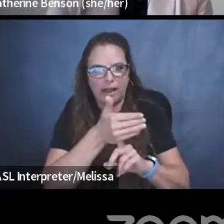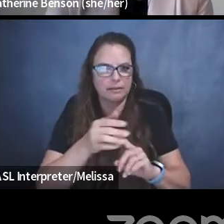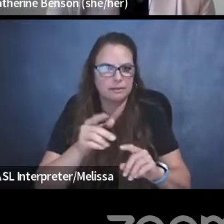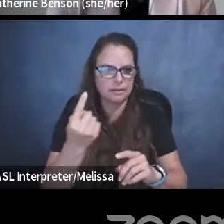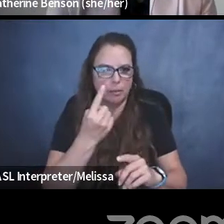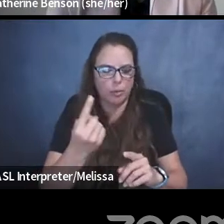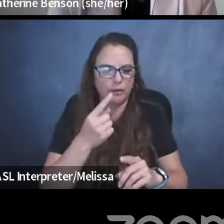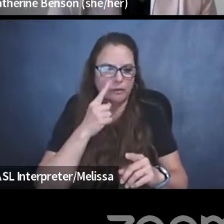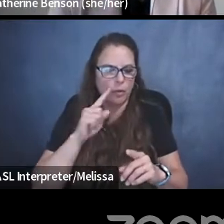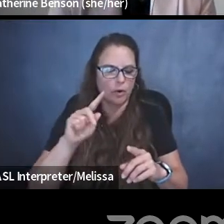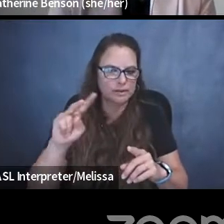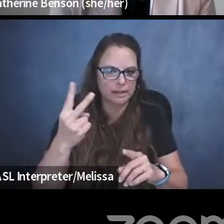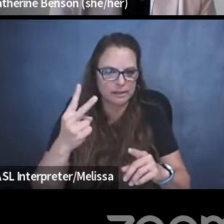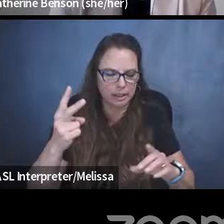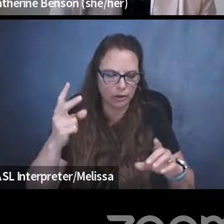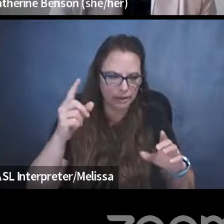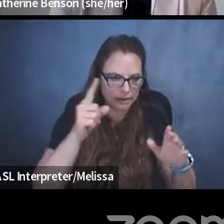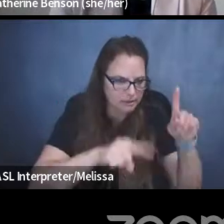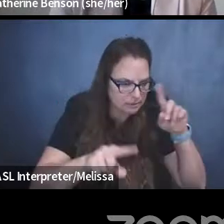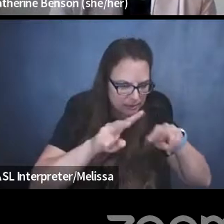can get them into further trouble.